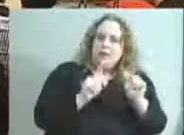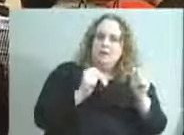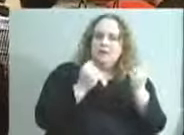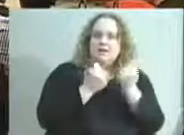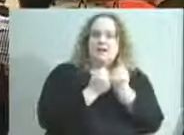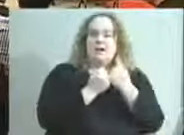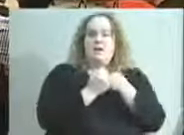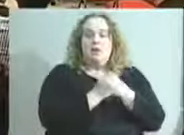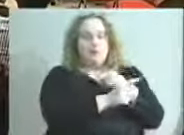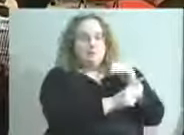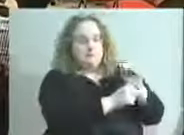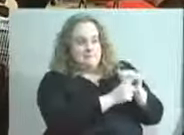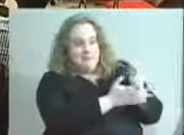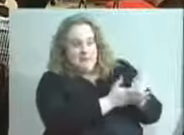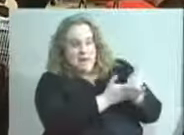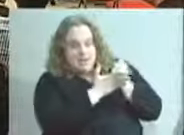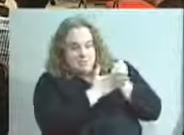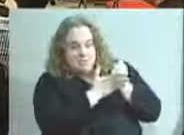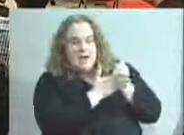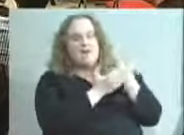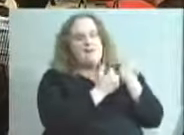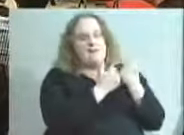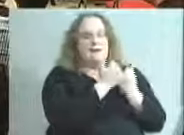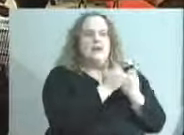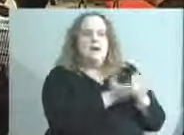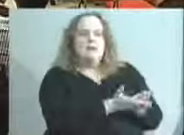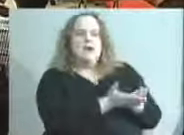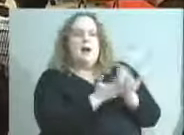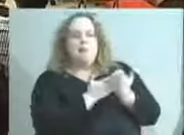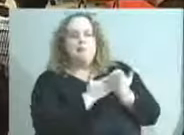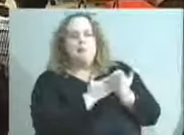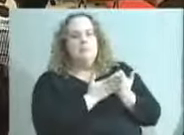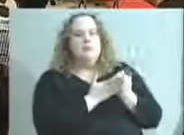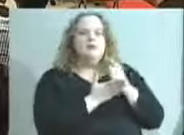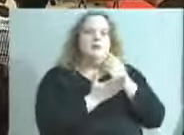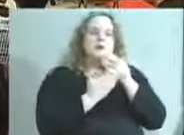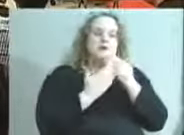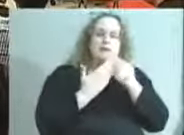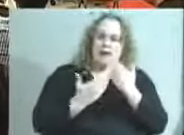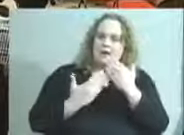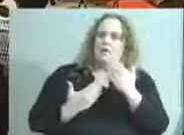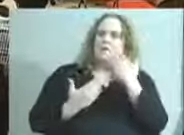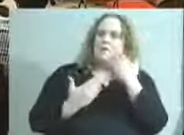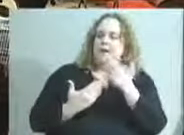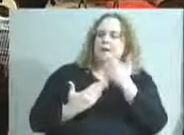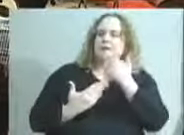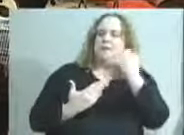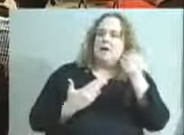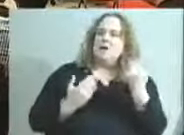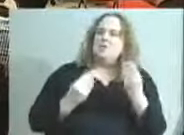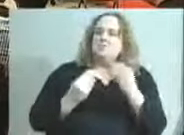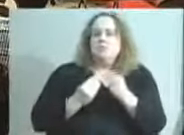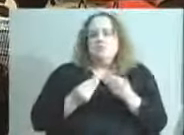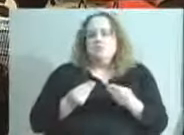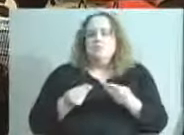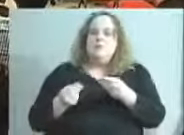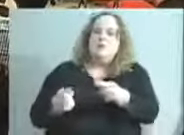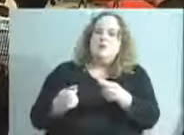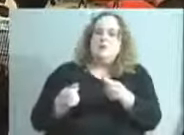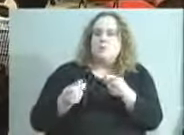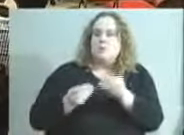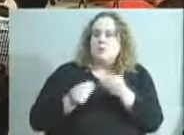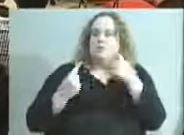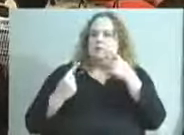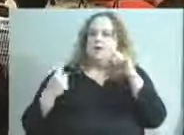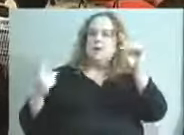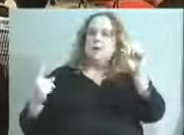help and the foundation's help. So, thank you for making us better, more efficient, and more effective. Oh, great. Well, thank you very much. And we've got a great